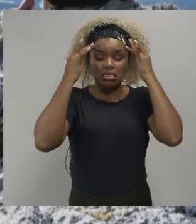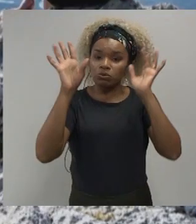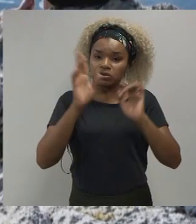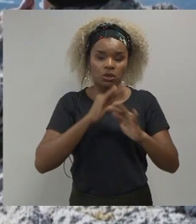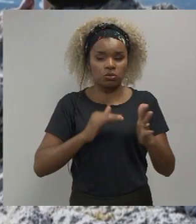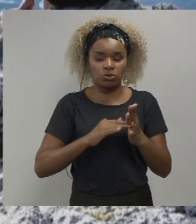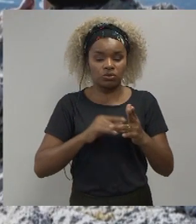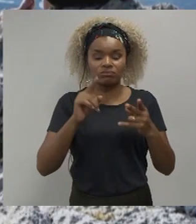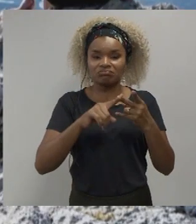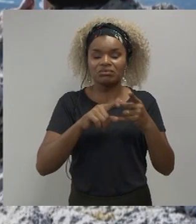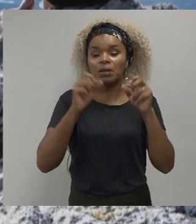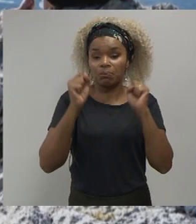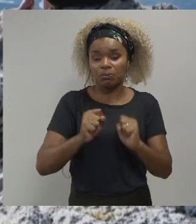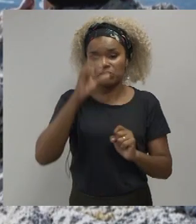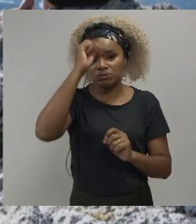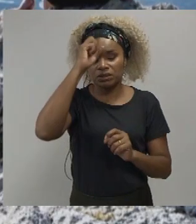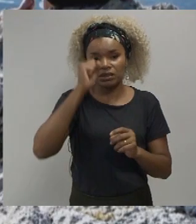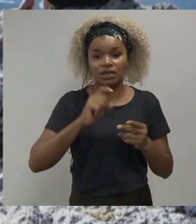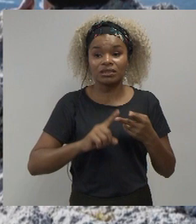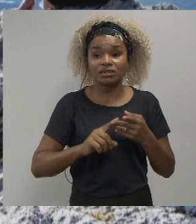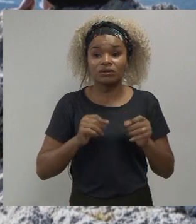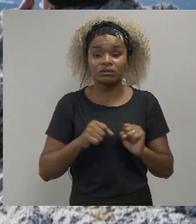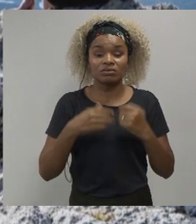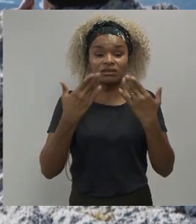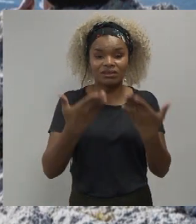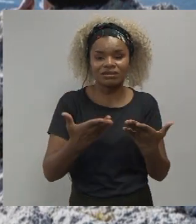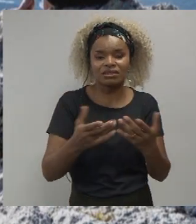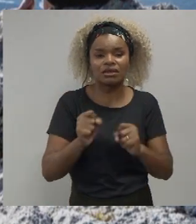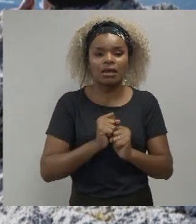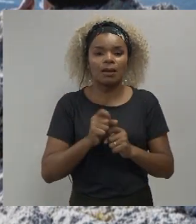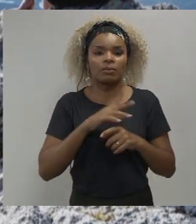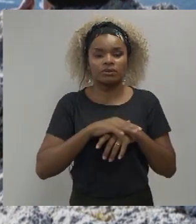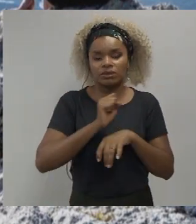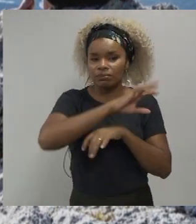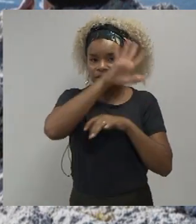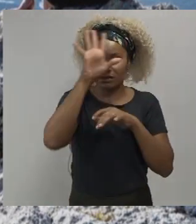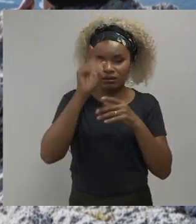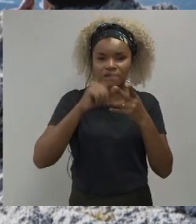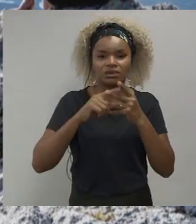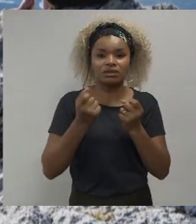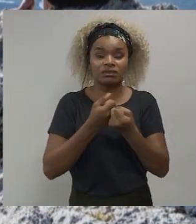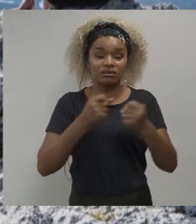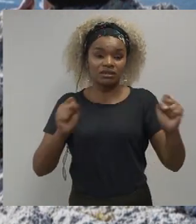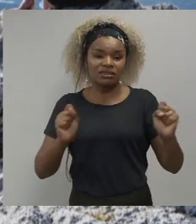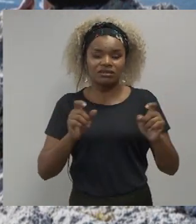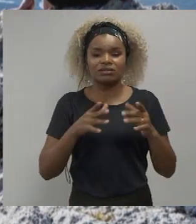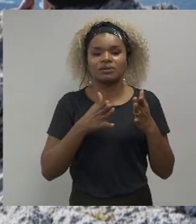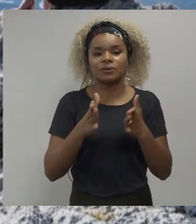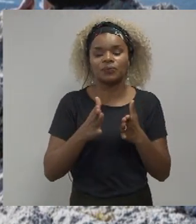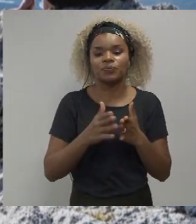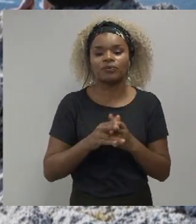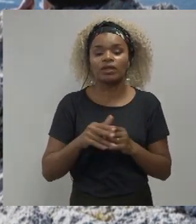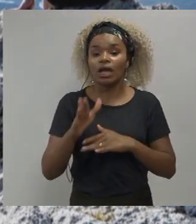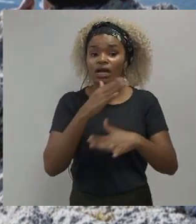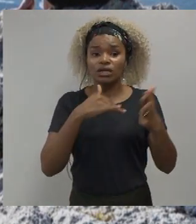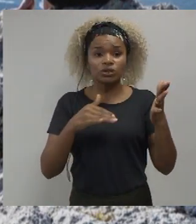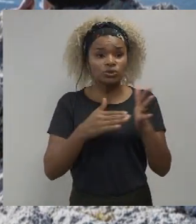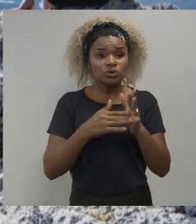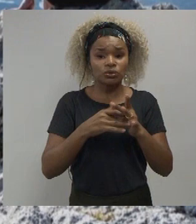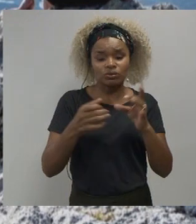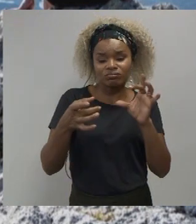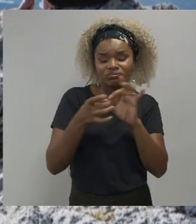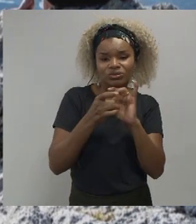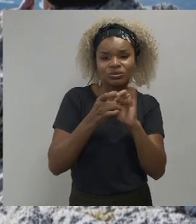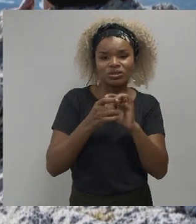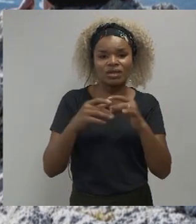they've got to do with geezers the Amazon and great views these are all clues to the